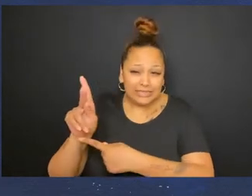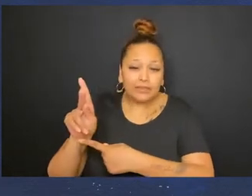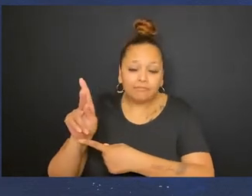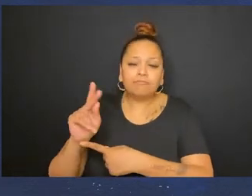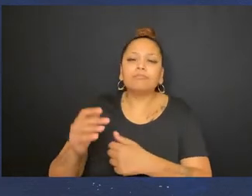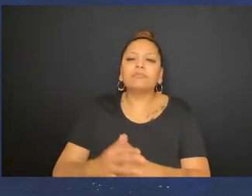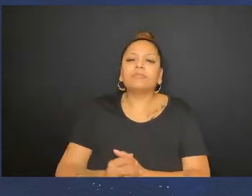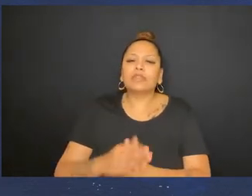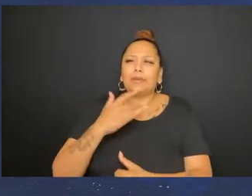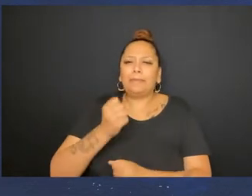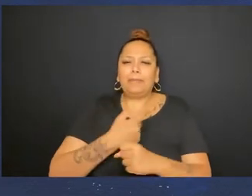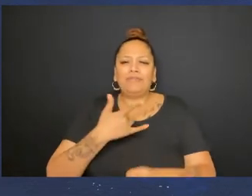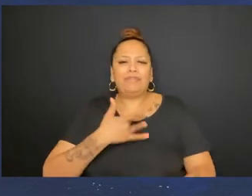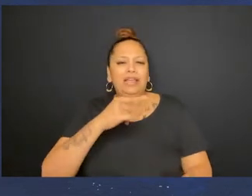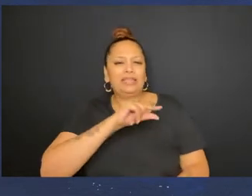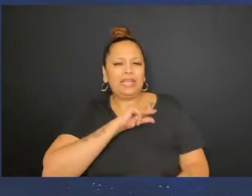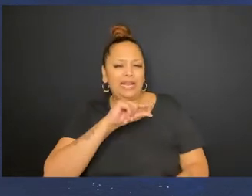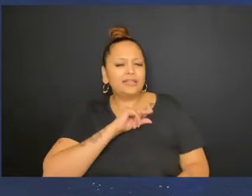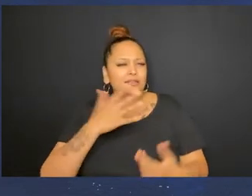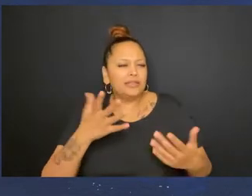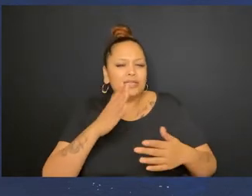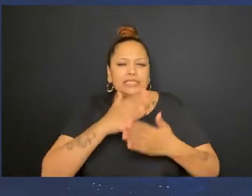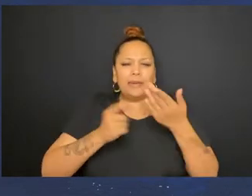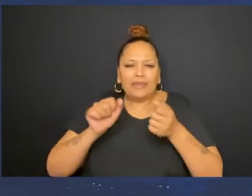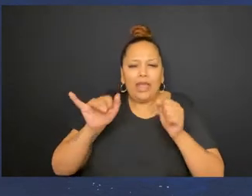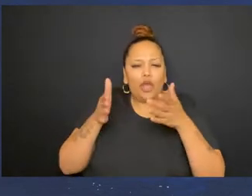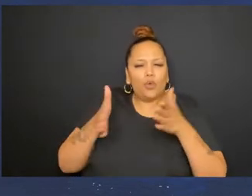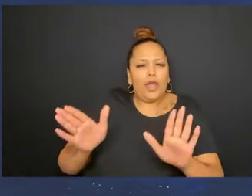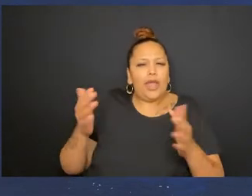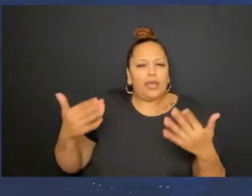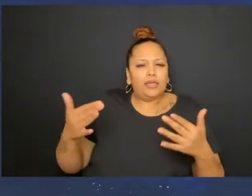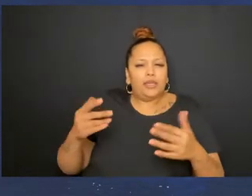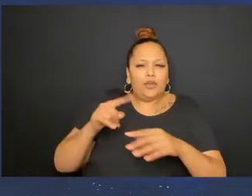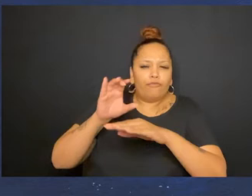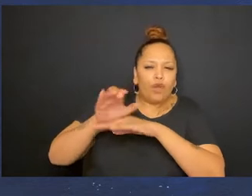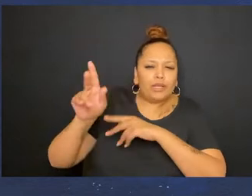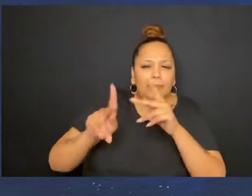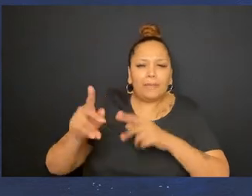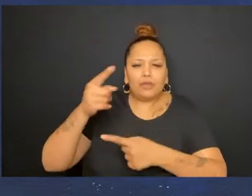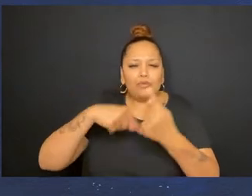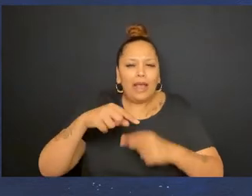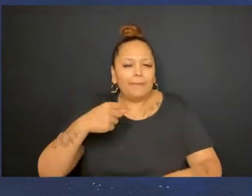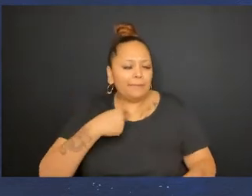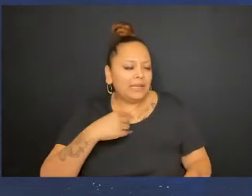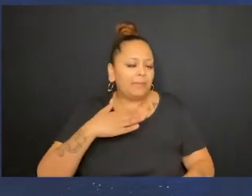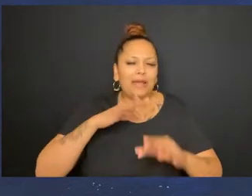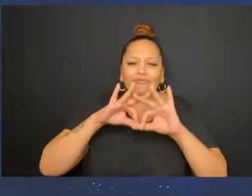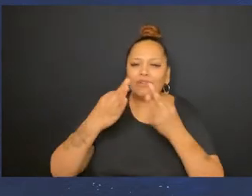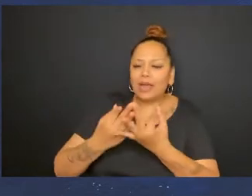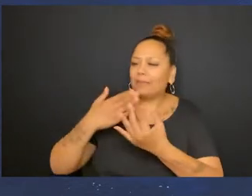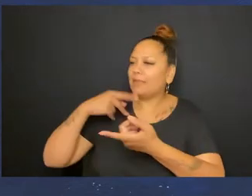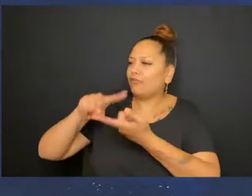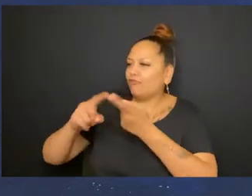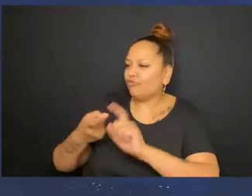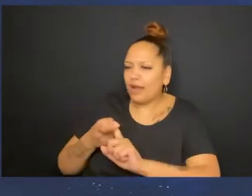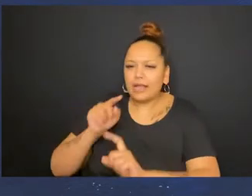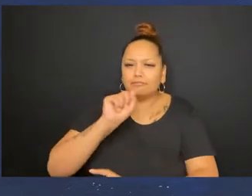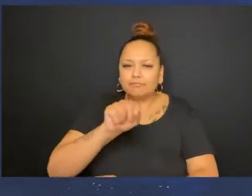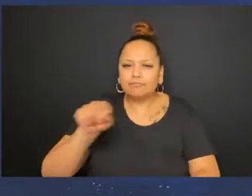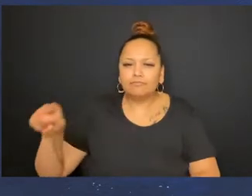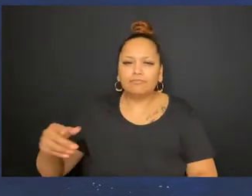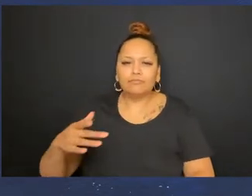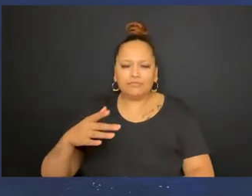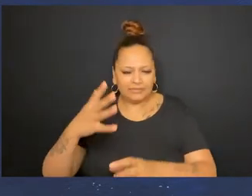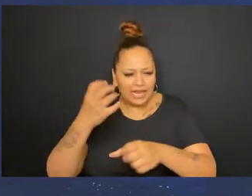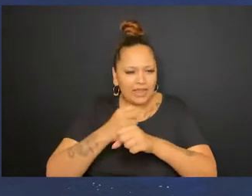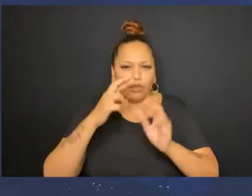didn't want to put myself at risk. And that makes me feel guilty in a sense. Because in a way it's forcing the people who are around me, my family and my